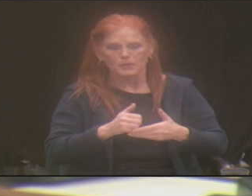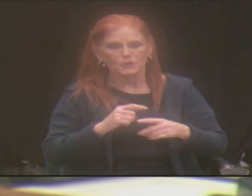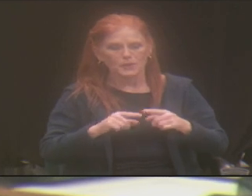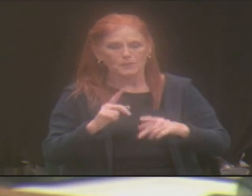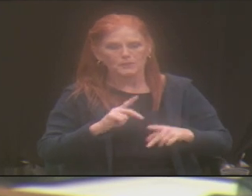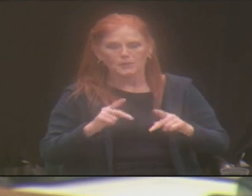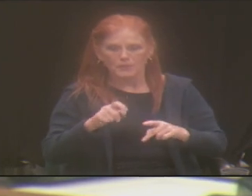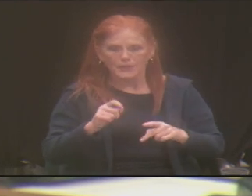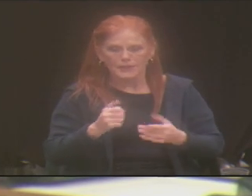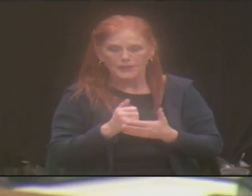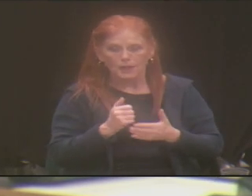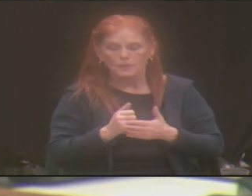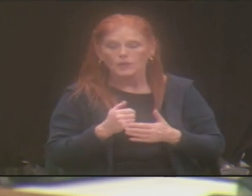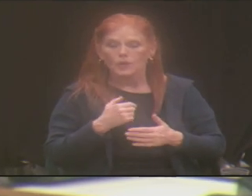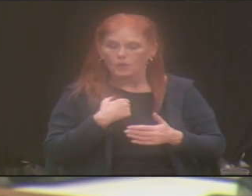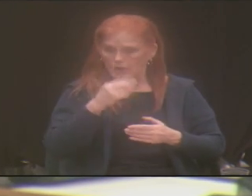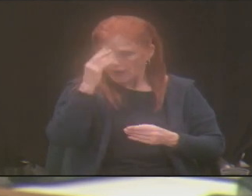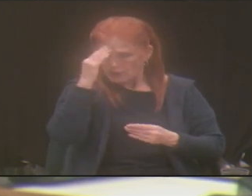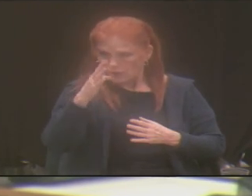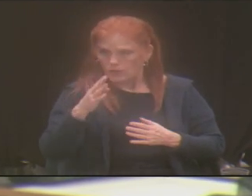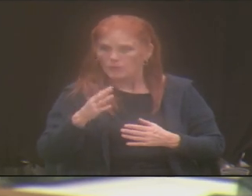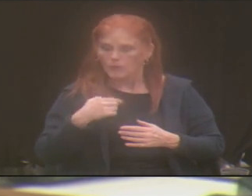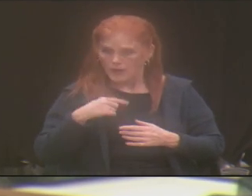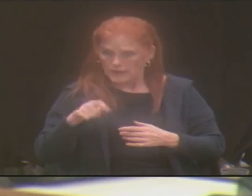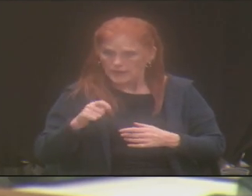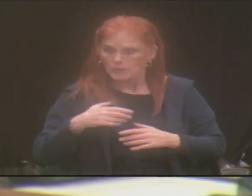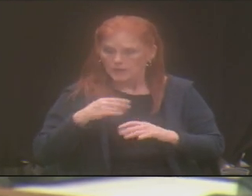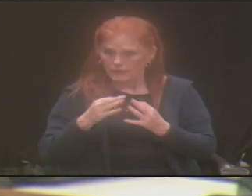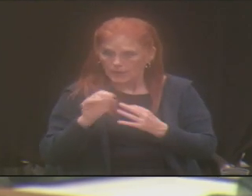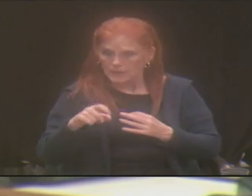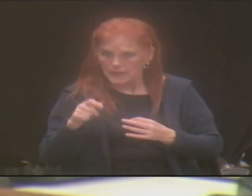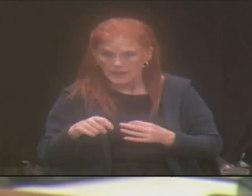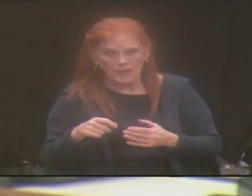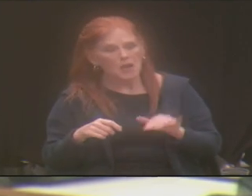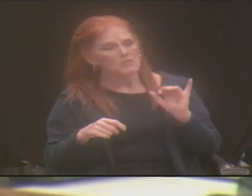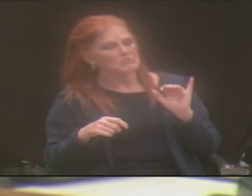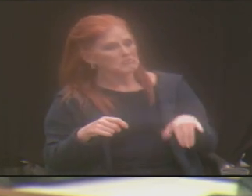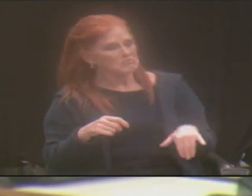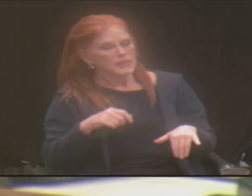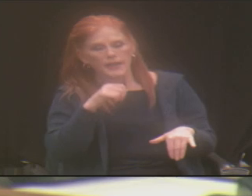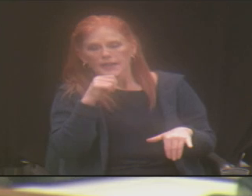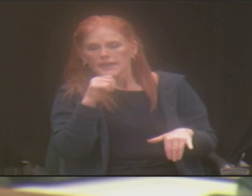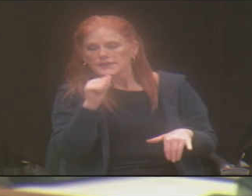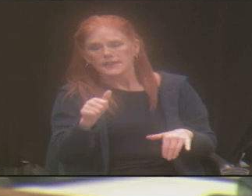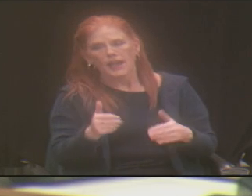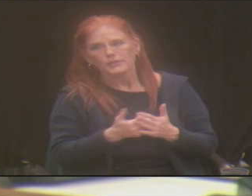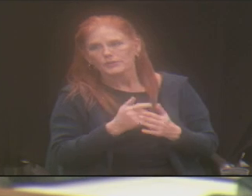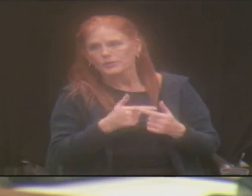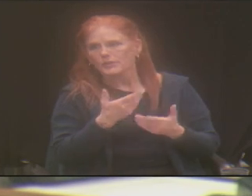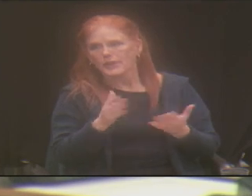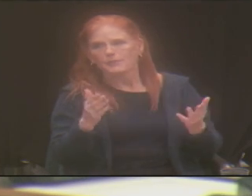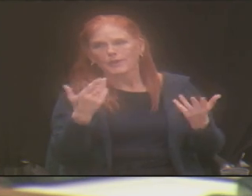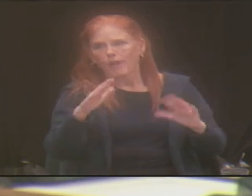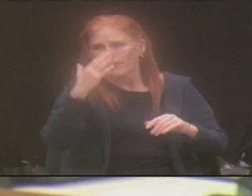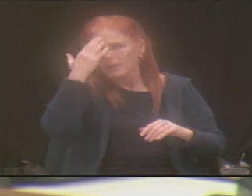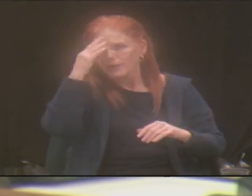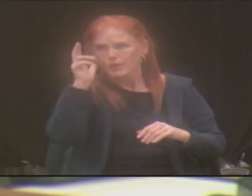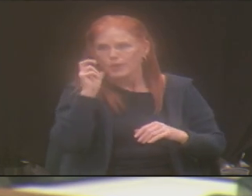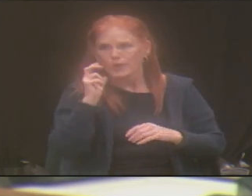telling them that I needed and what my family needed, it was not new to them. They had already heard that. And so